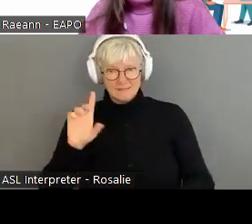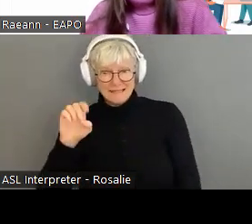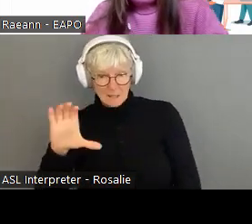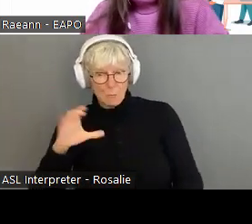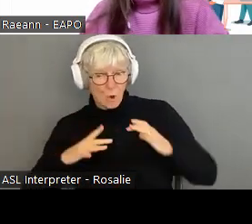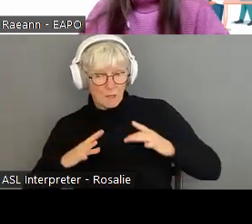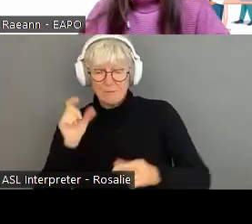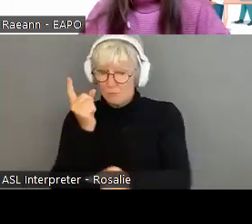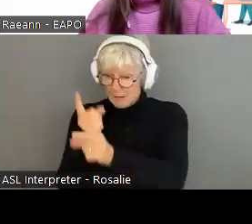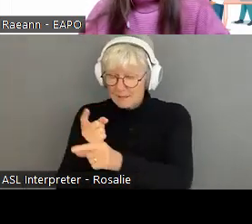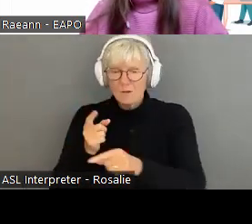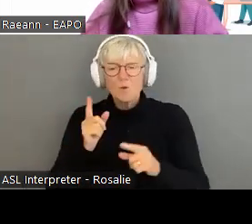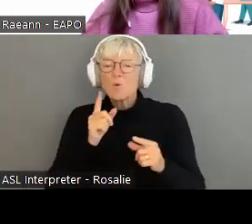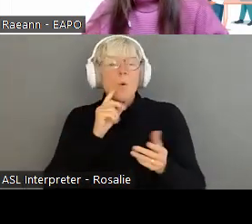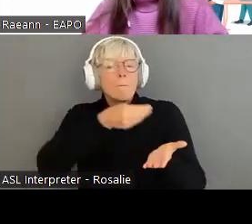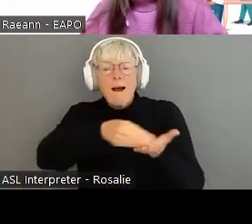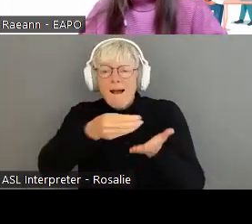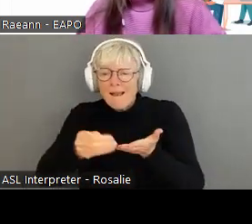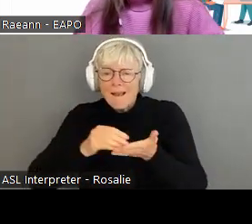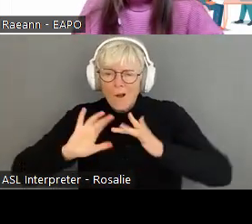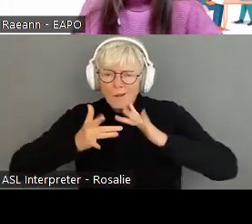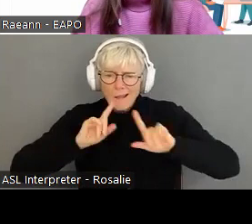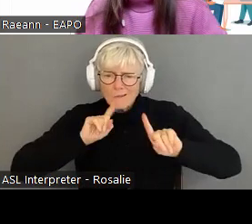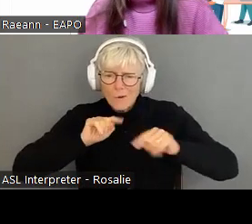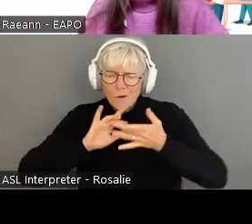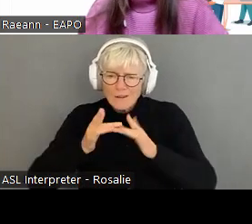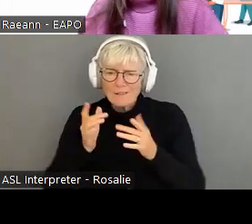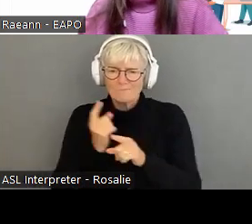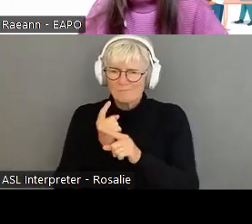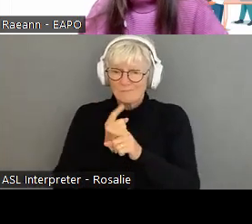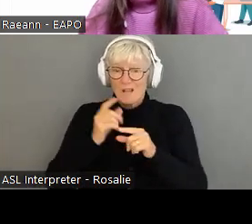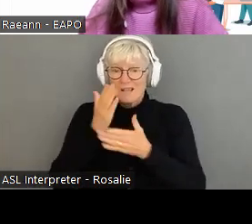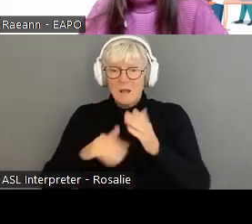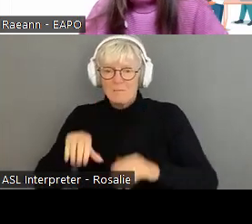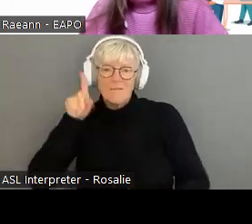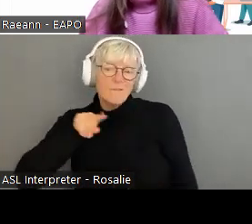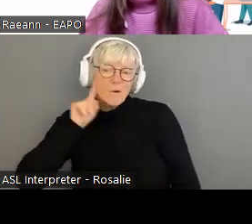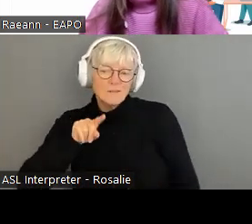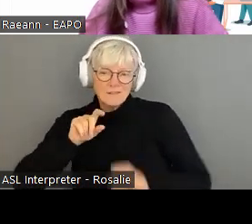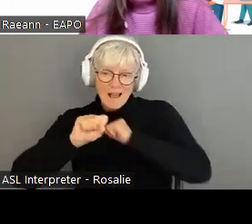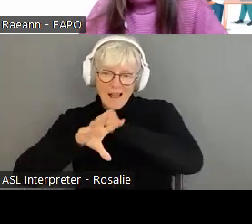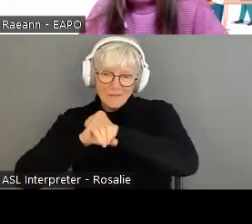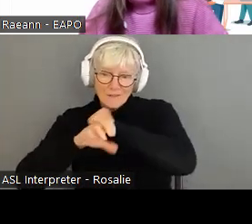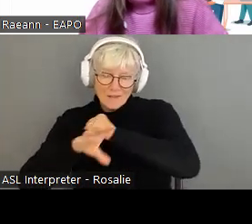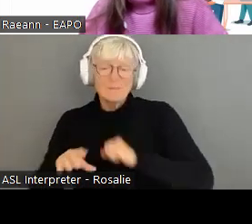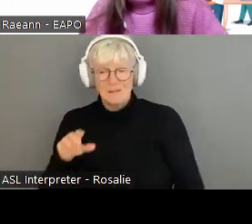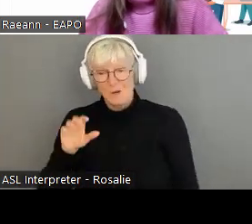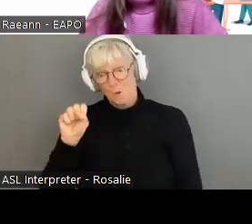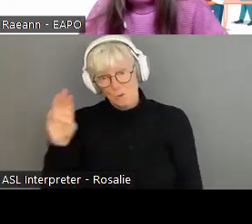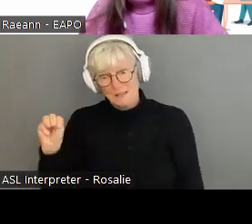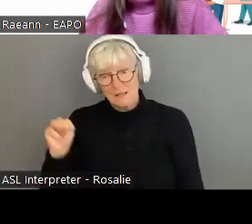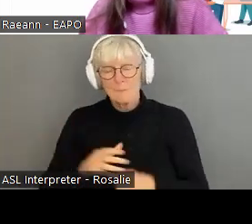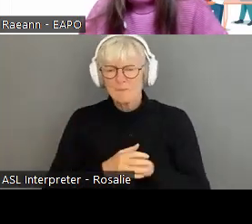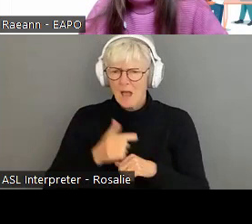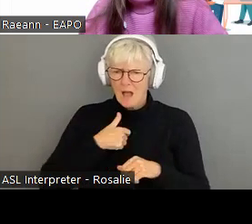um, buying and buying merchandise online, fraudulent ads on social media. Um, I touched on search engine